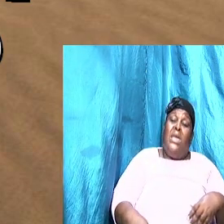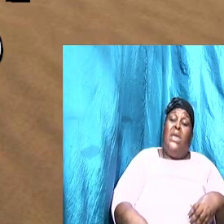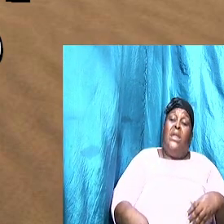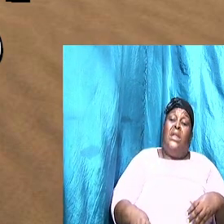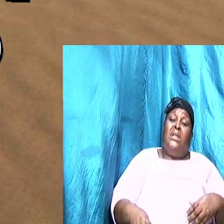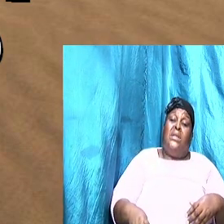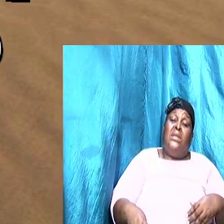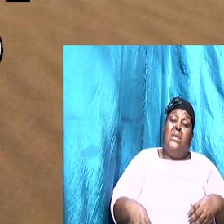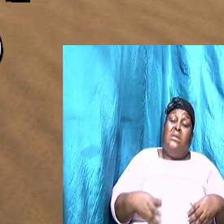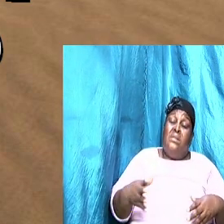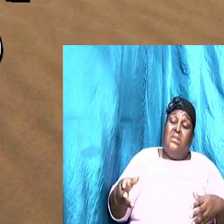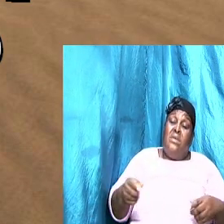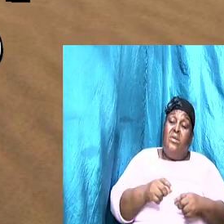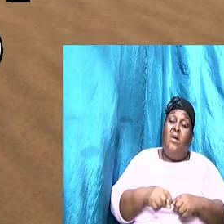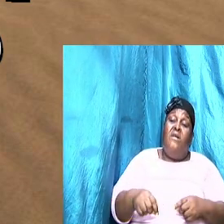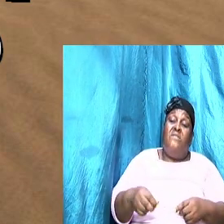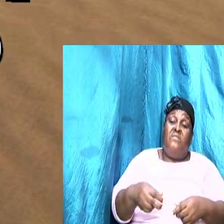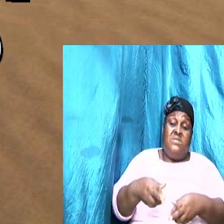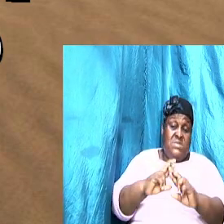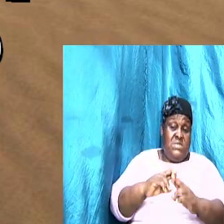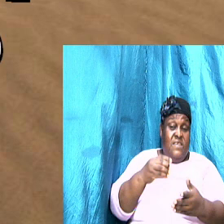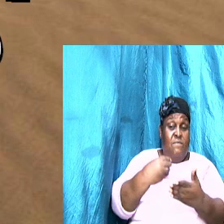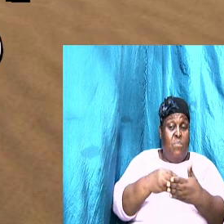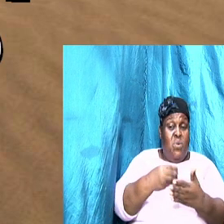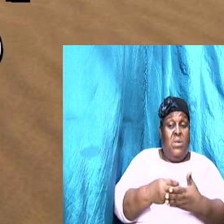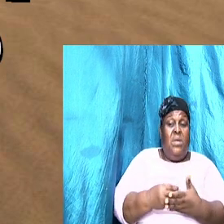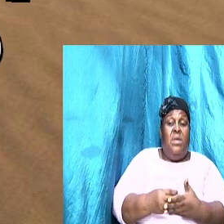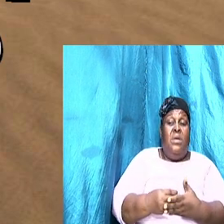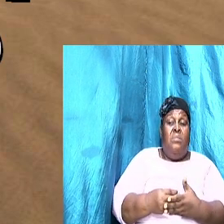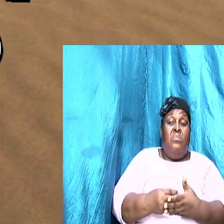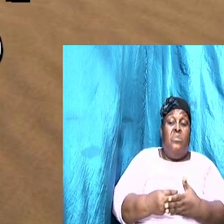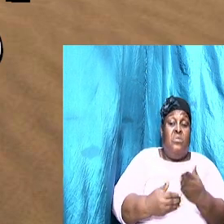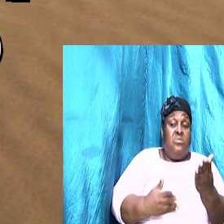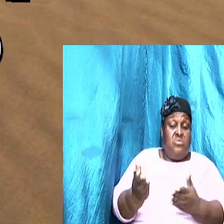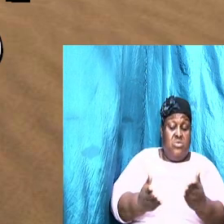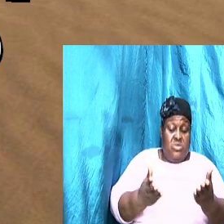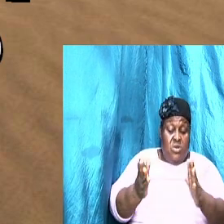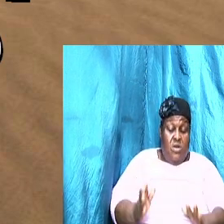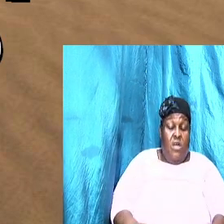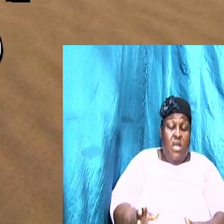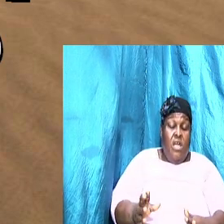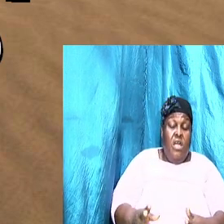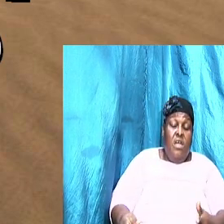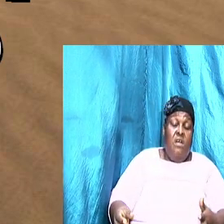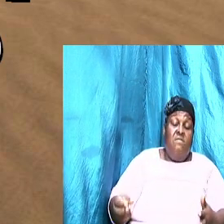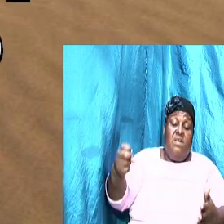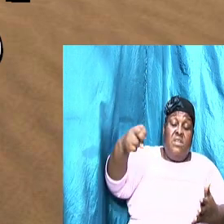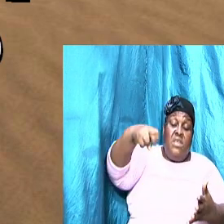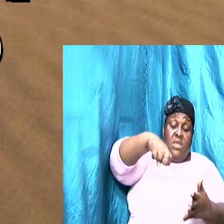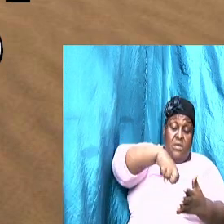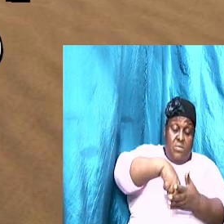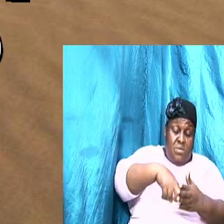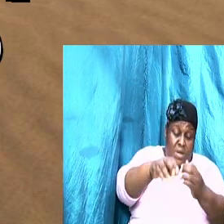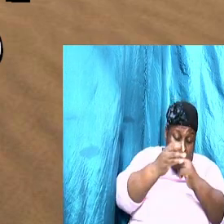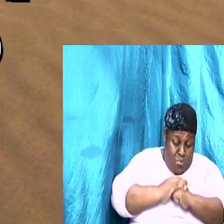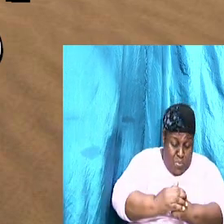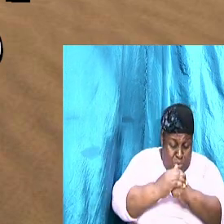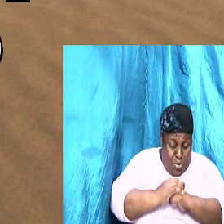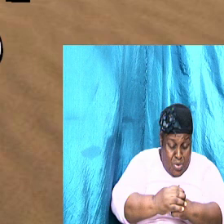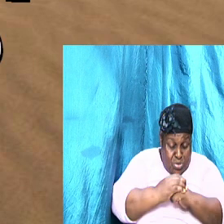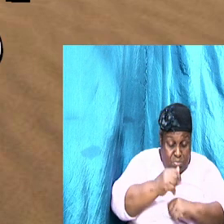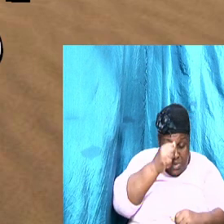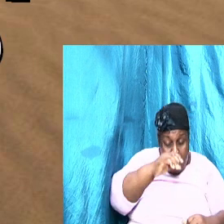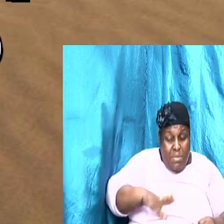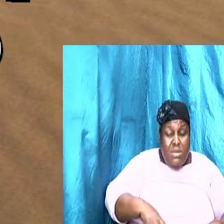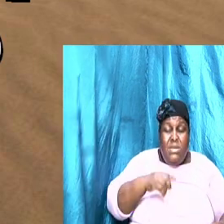money. But then the servant fell down and worshiped him, saying, Lord,